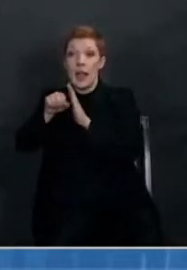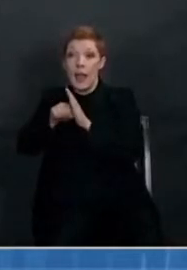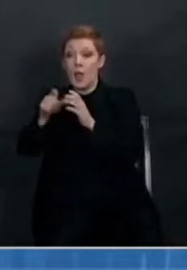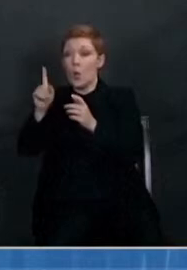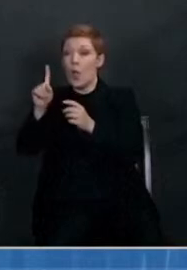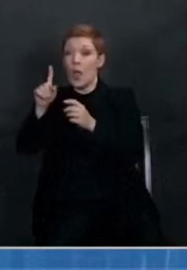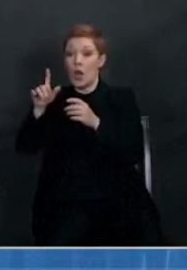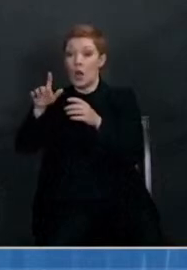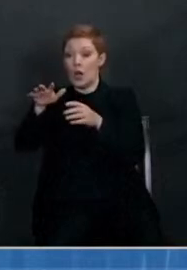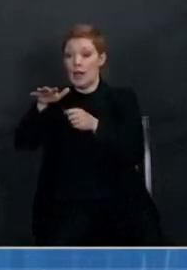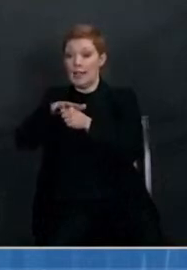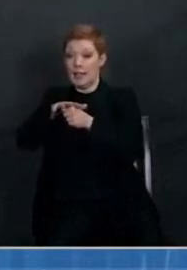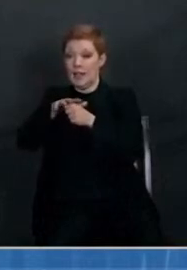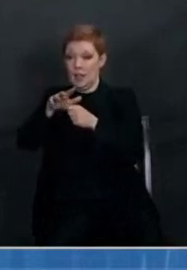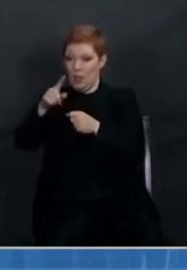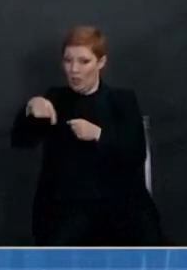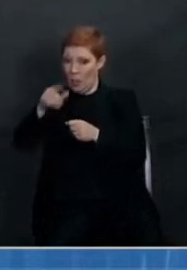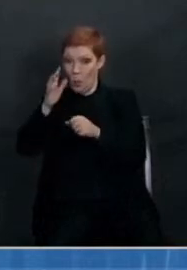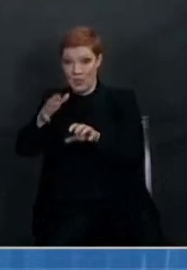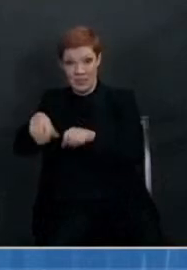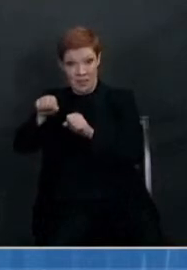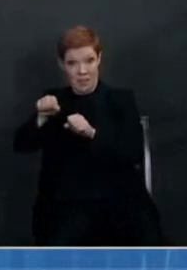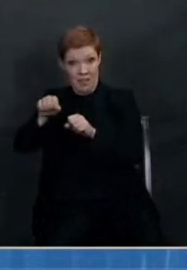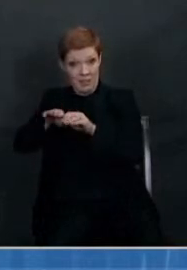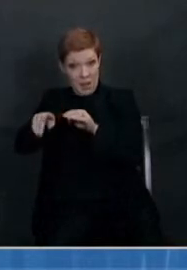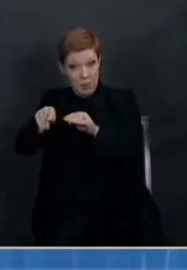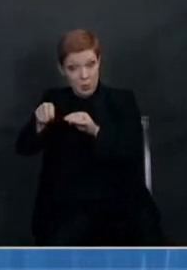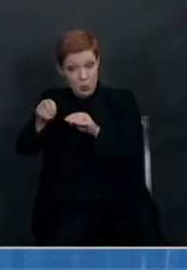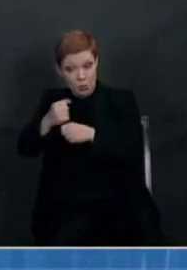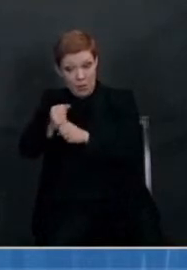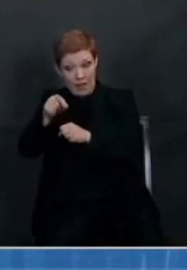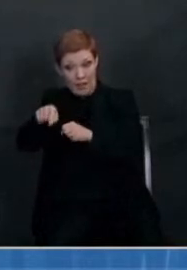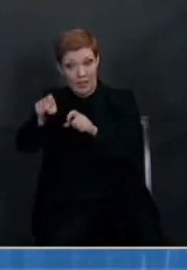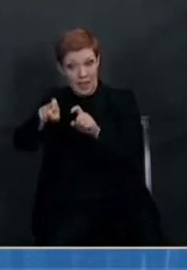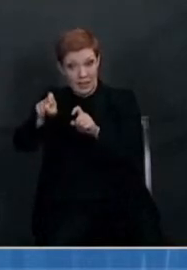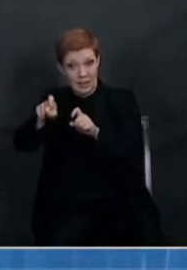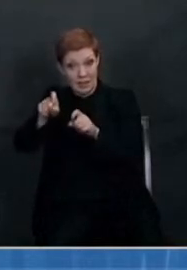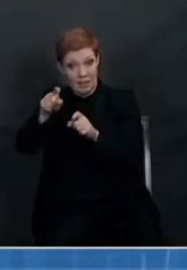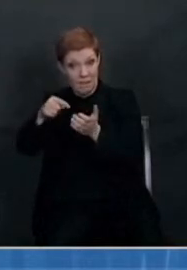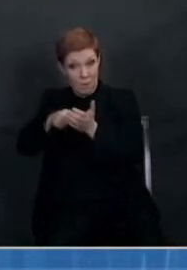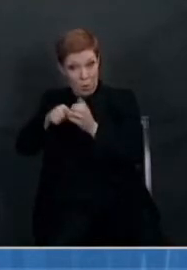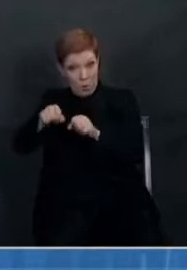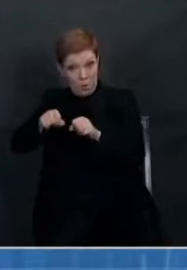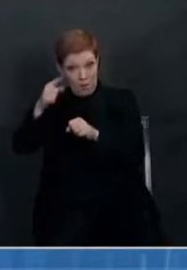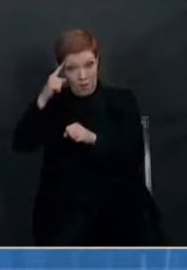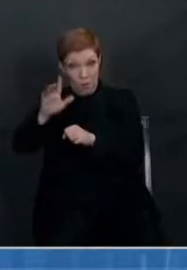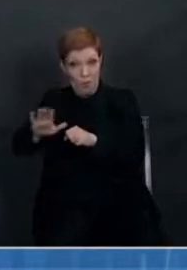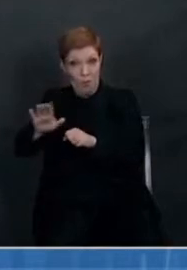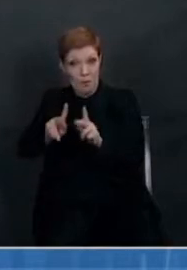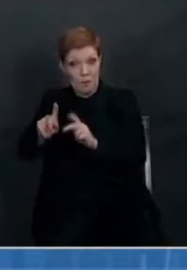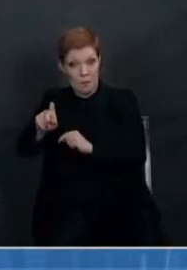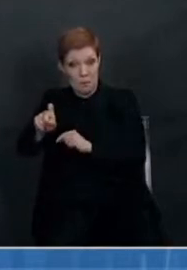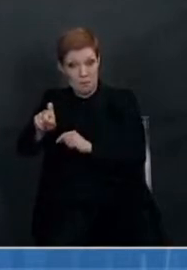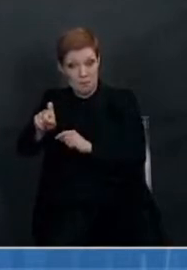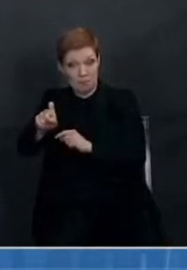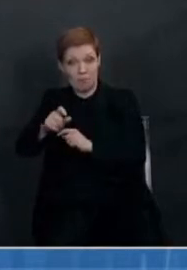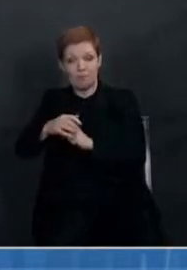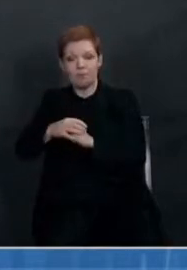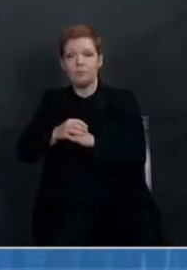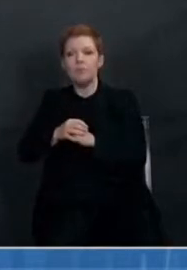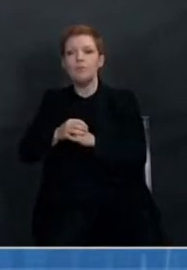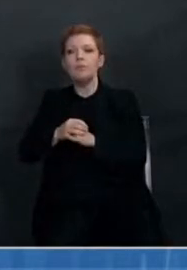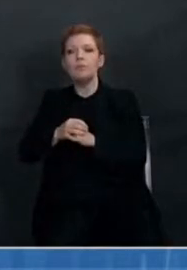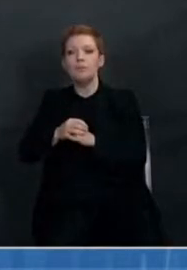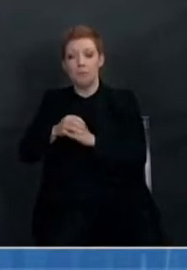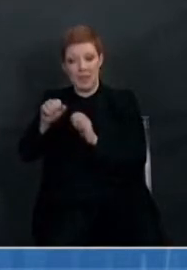tests more available and more affordable? And I think that is an important equation for everyone at the